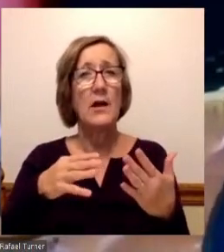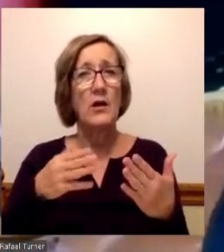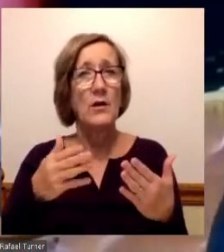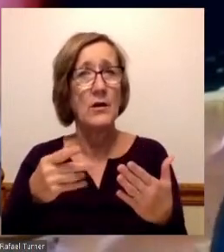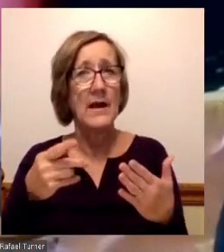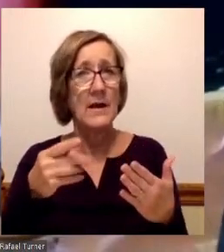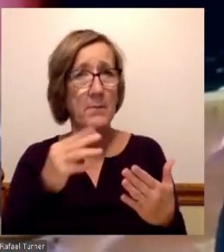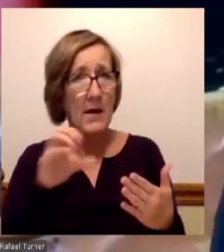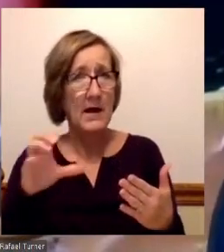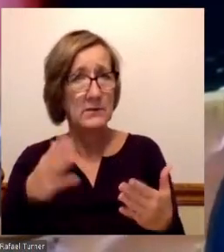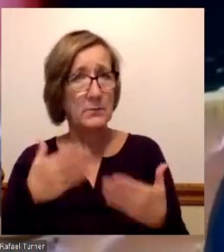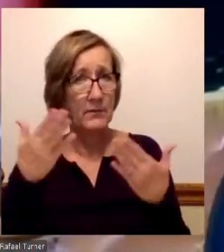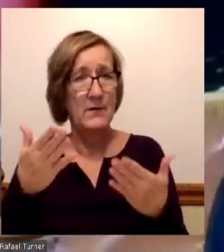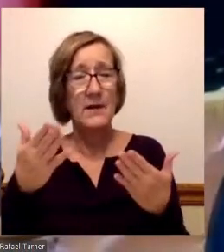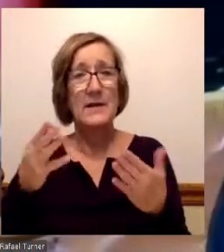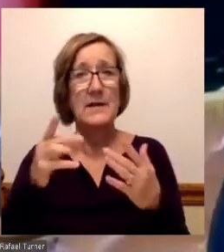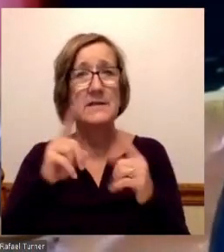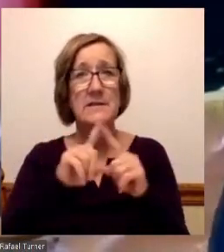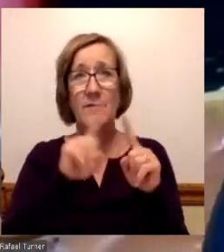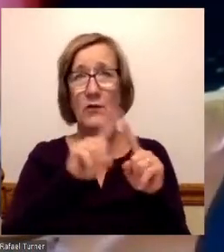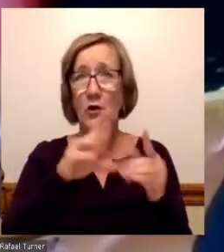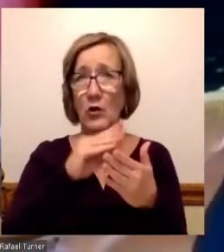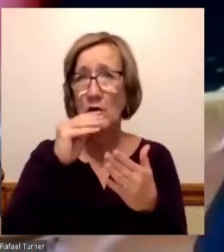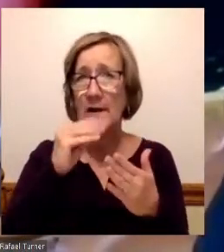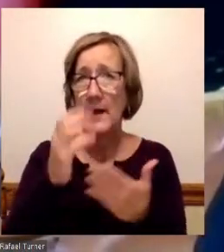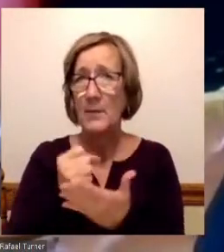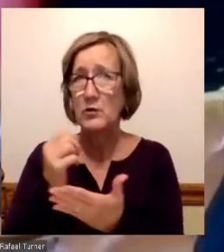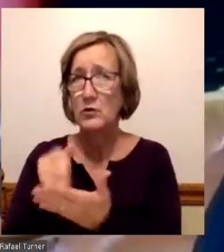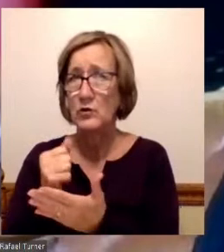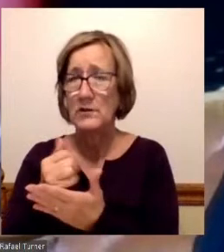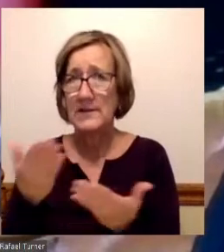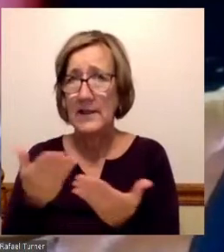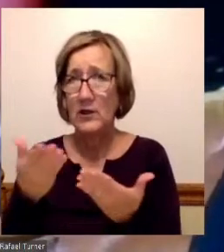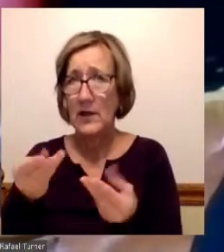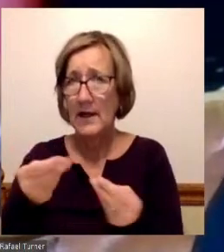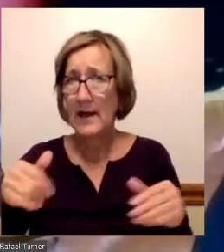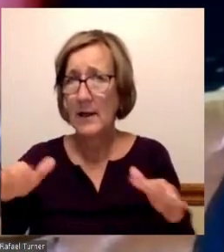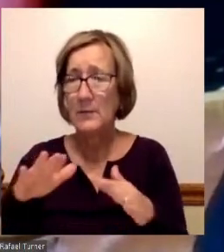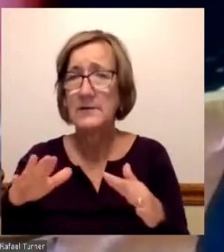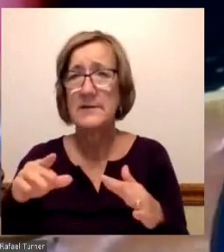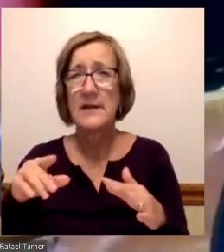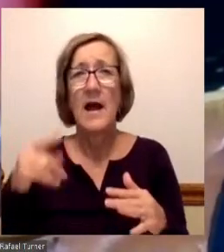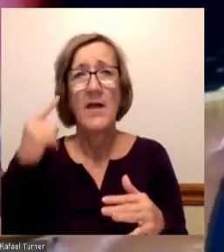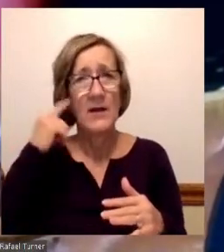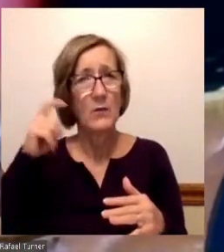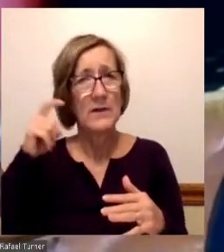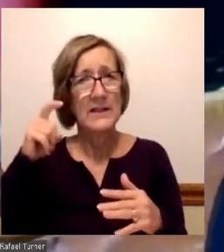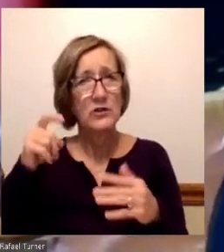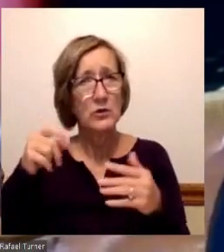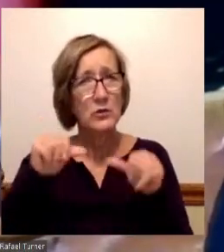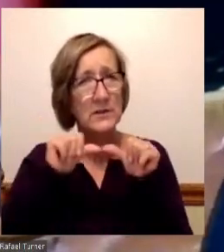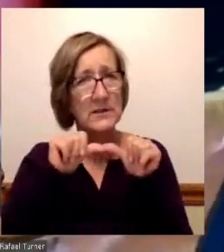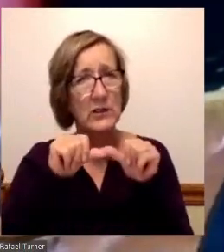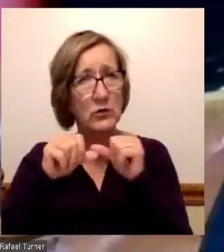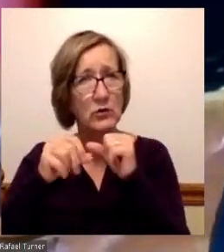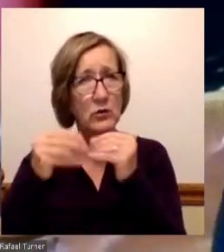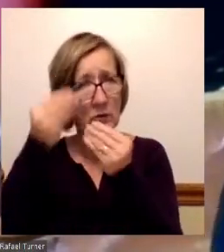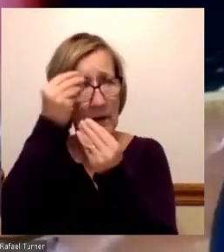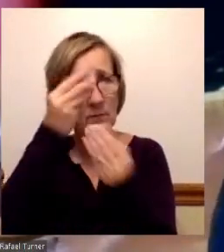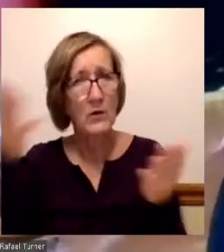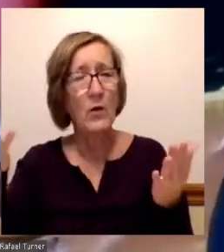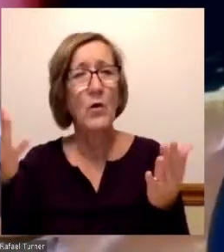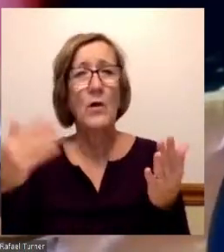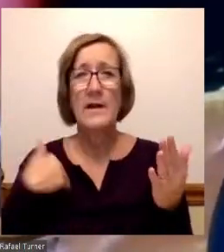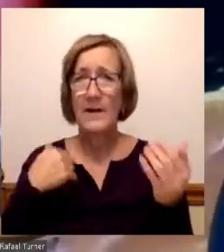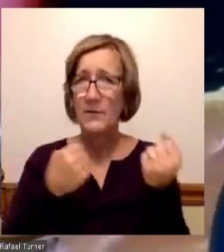on the campus. You know, so I just think we need to just continue to bolster that to make sure everyone has the supports they need so we can